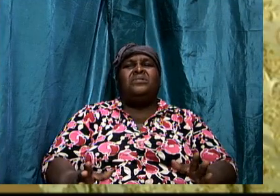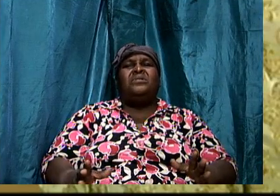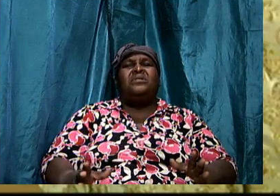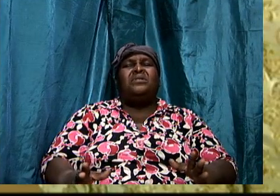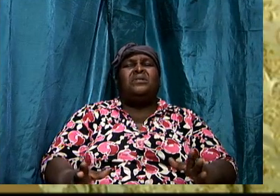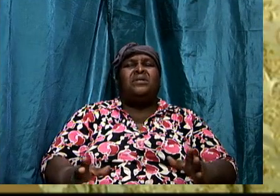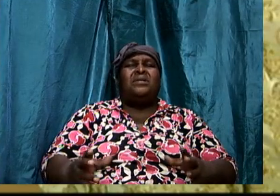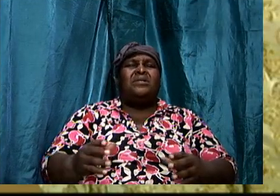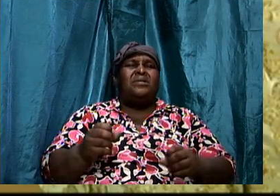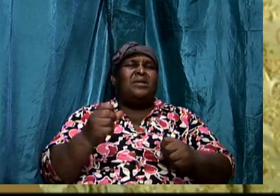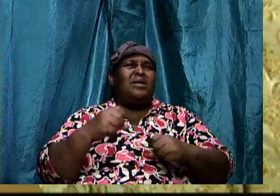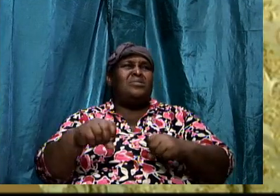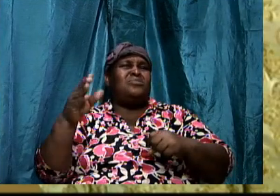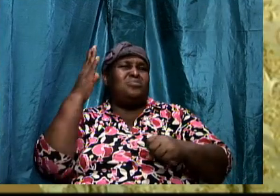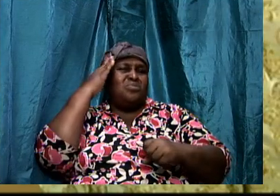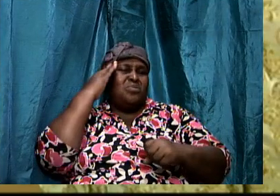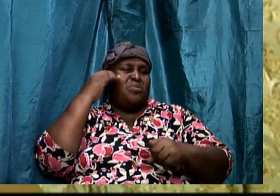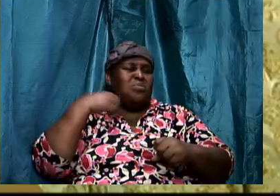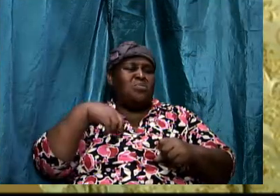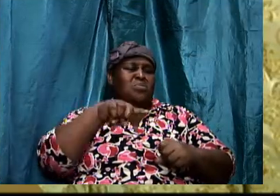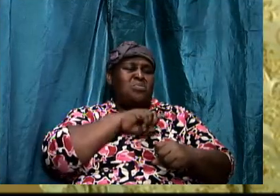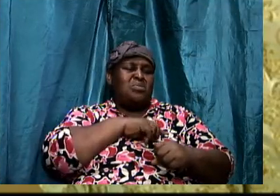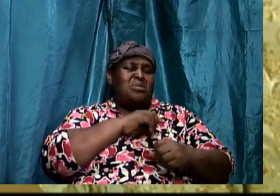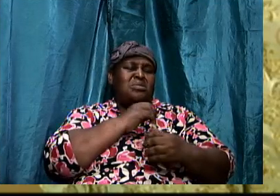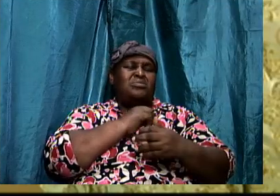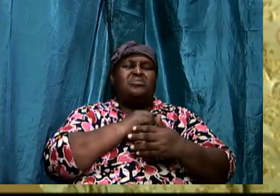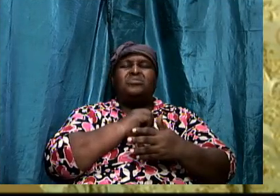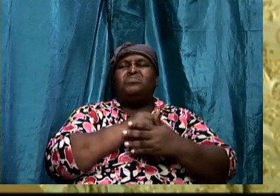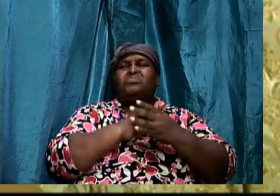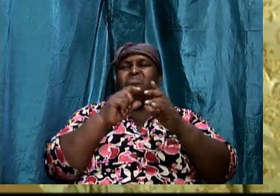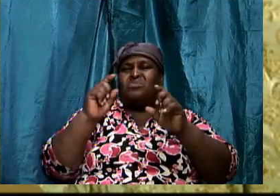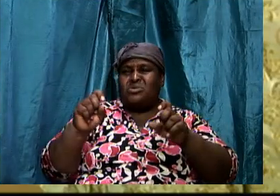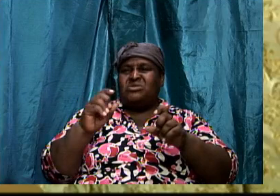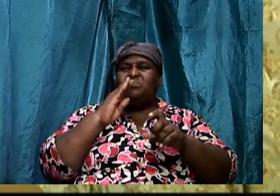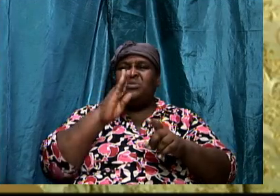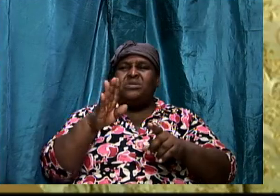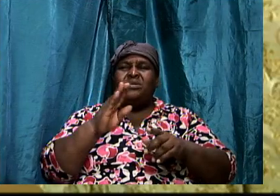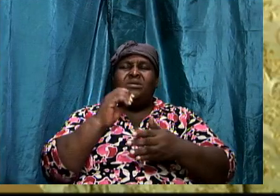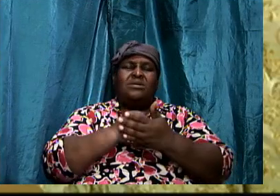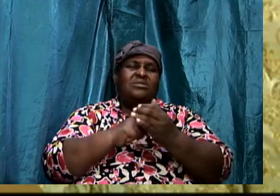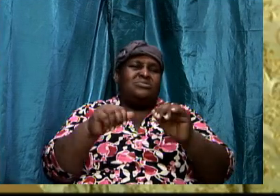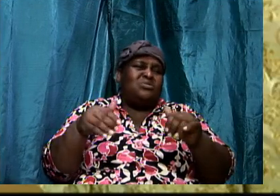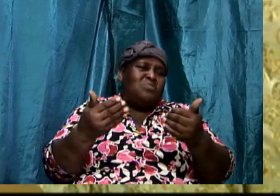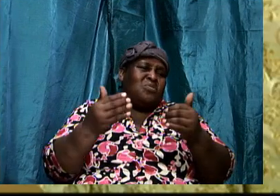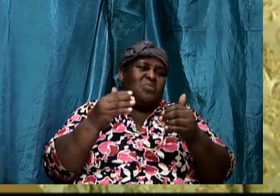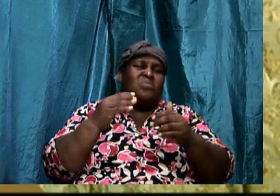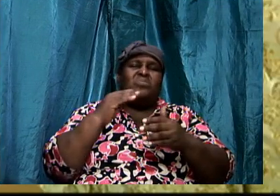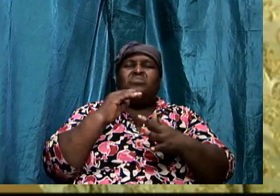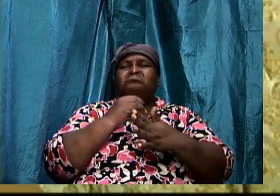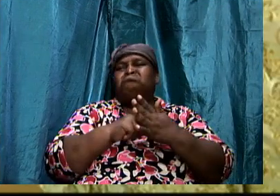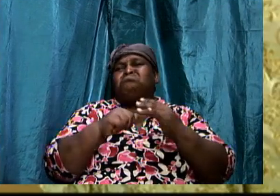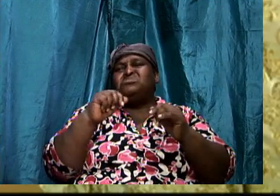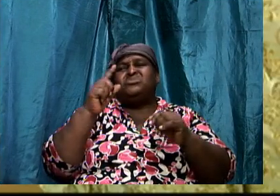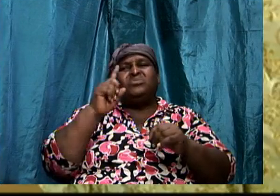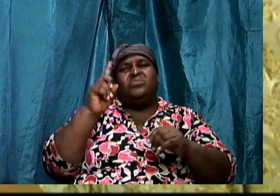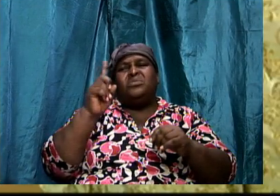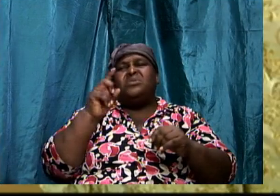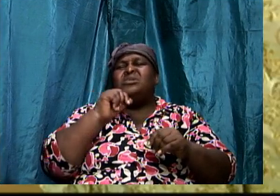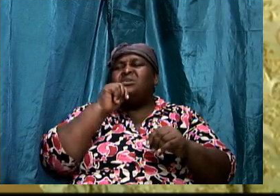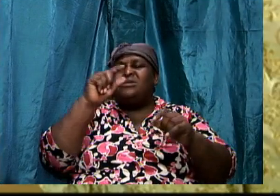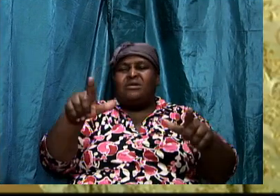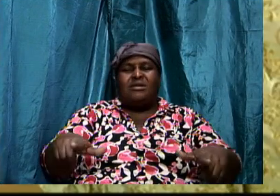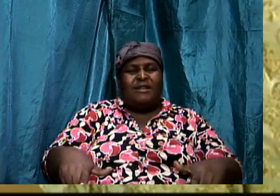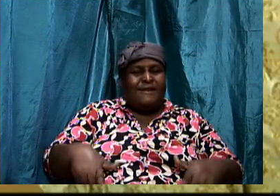that we know we are supposed to be somehow, somewhere. We are not living that